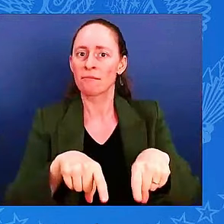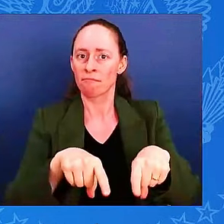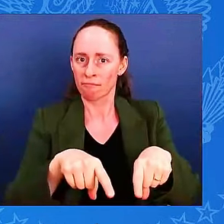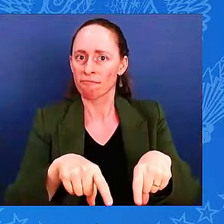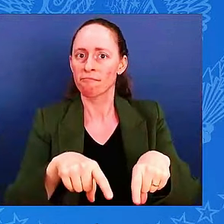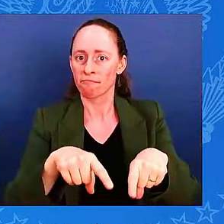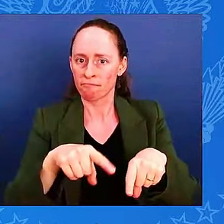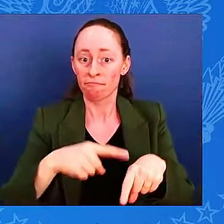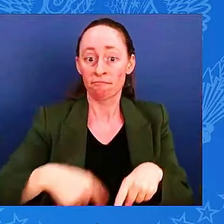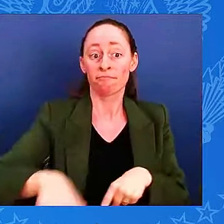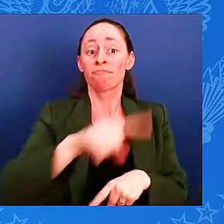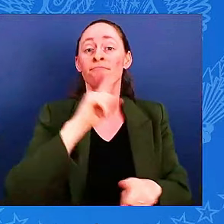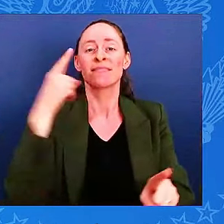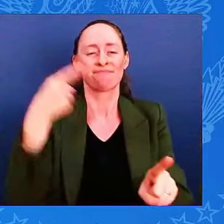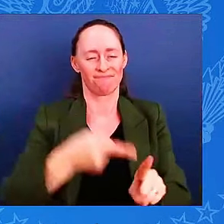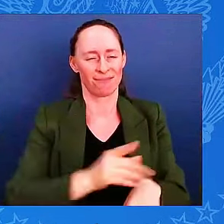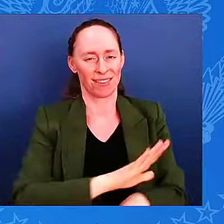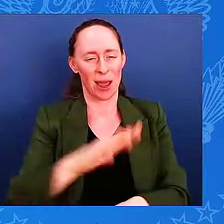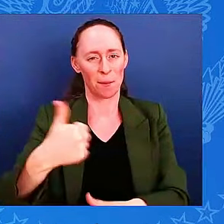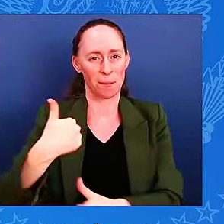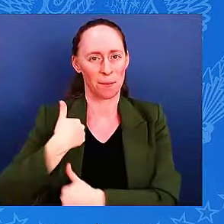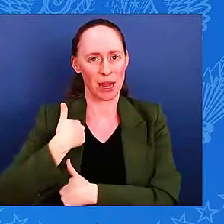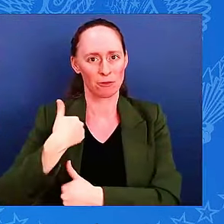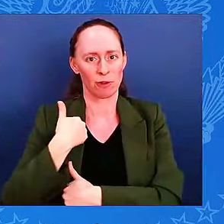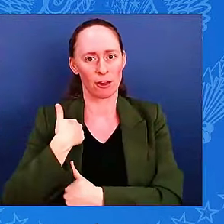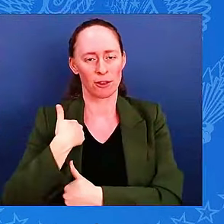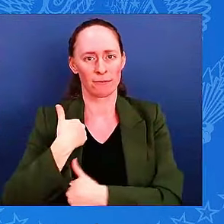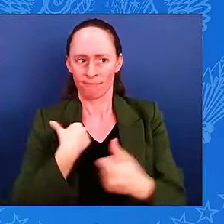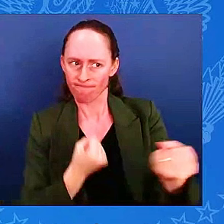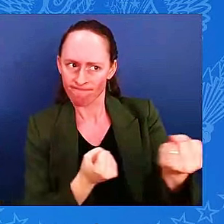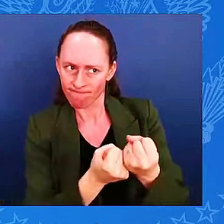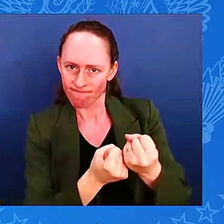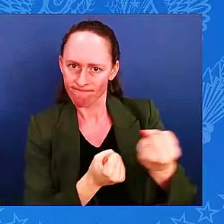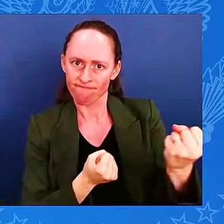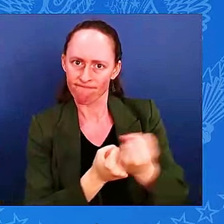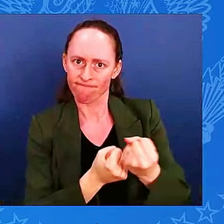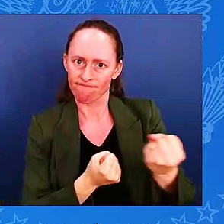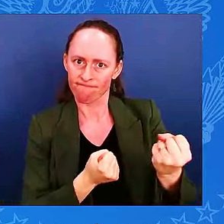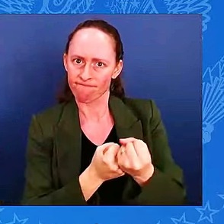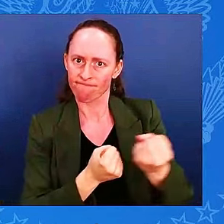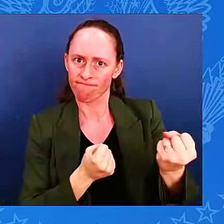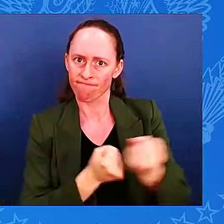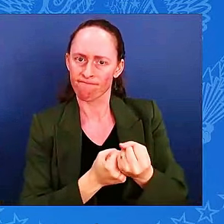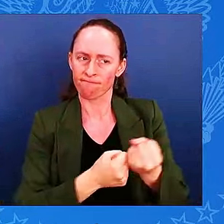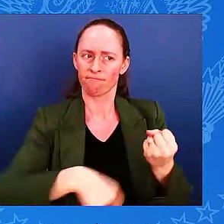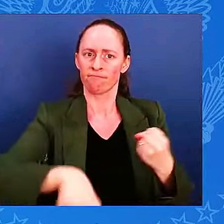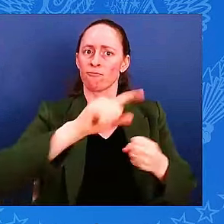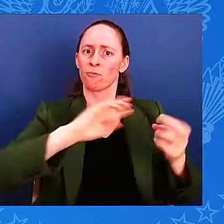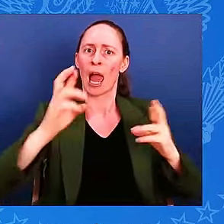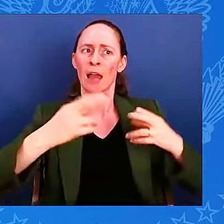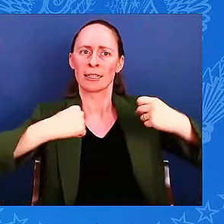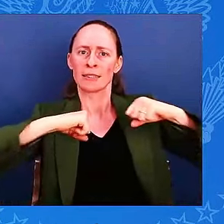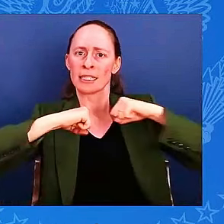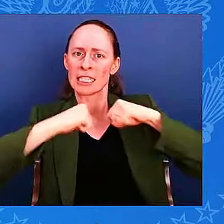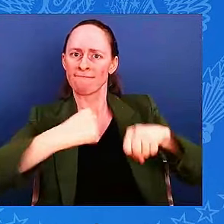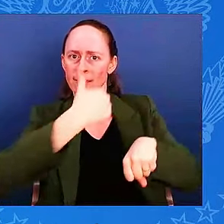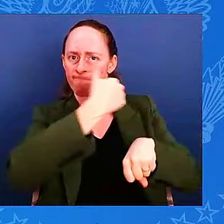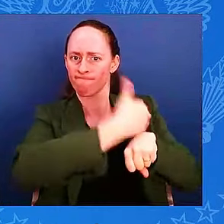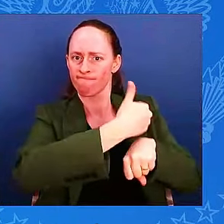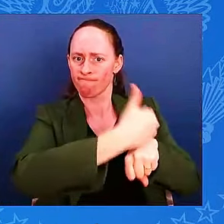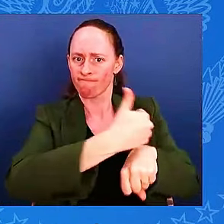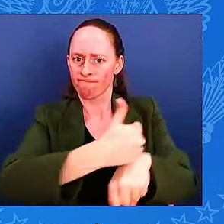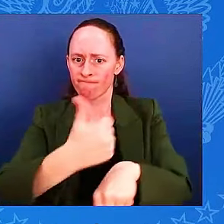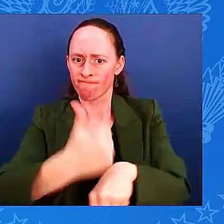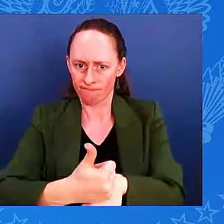focused on air defense and are now going to deliver the second Samtiv battery. This is net of the